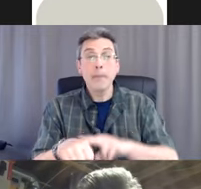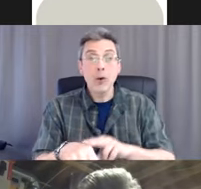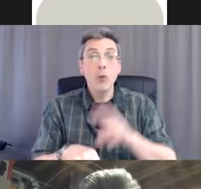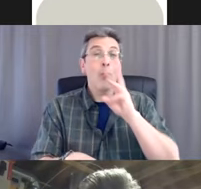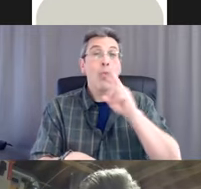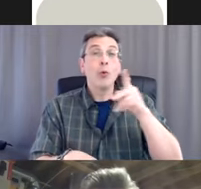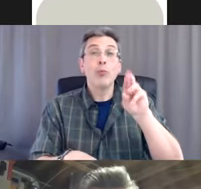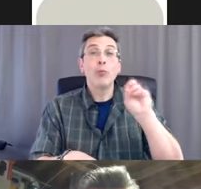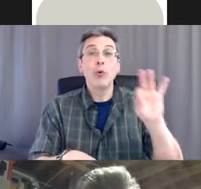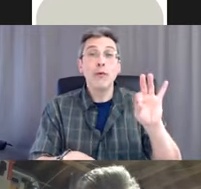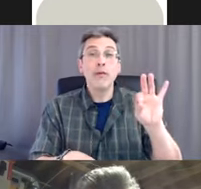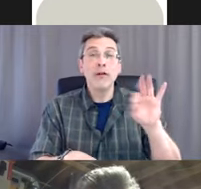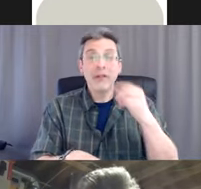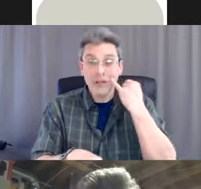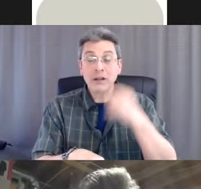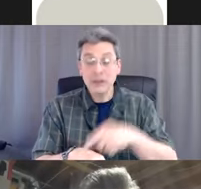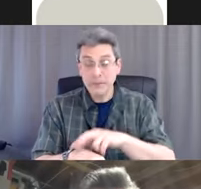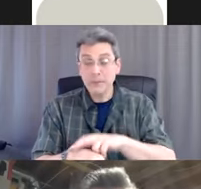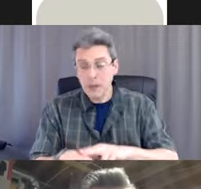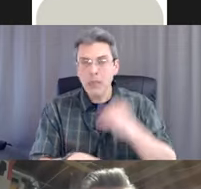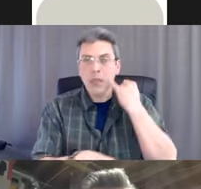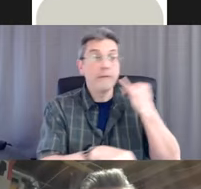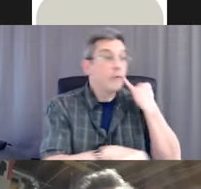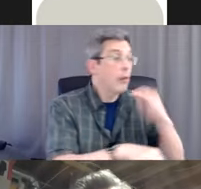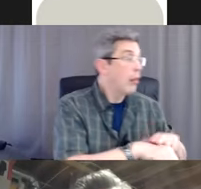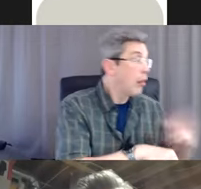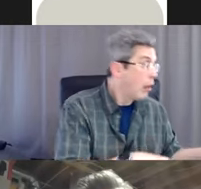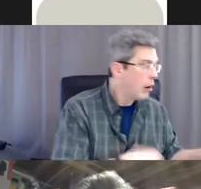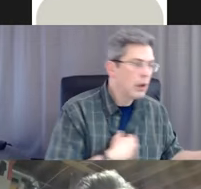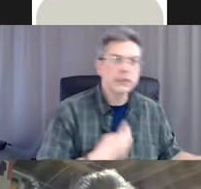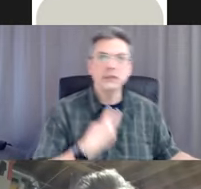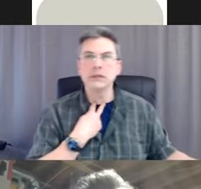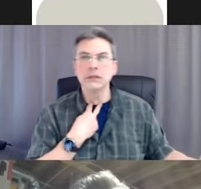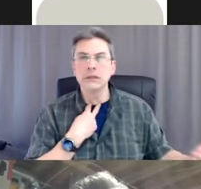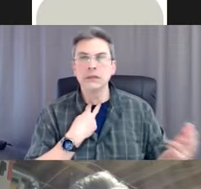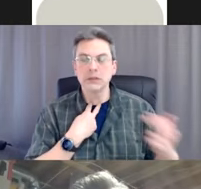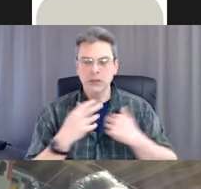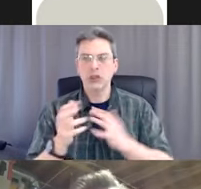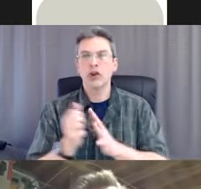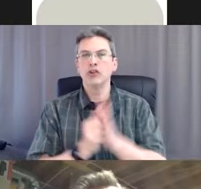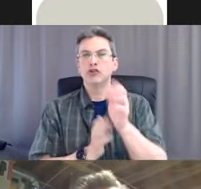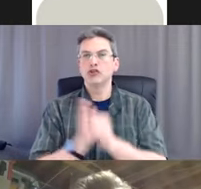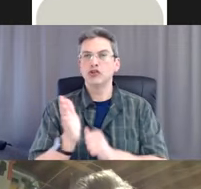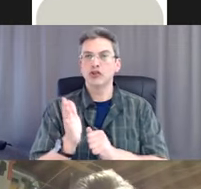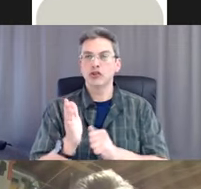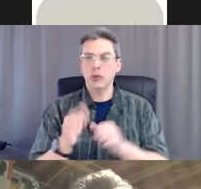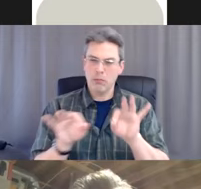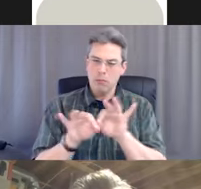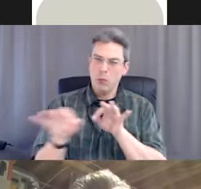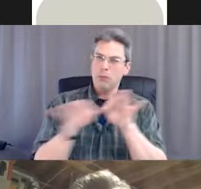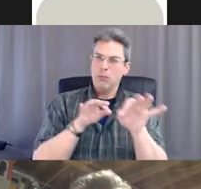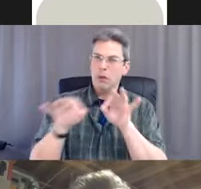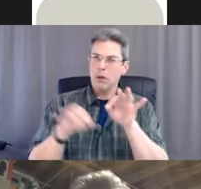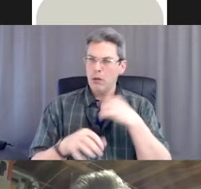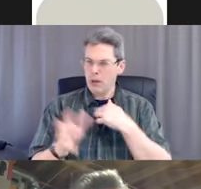off at the last consumer and I don't have another one with me. So I like to sort of set the framework of why I'm wearing gloves